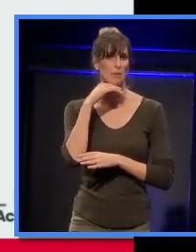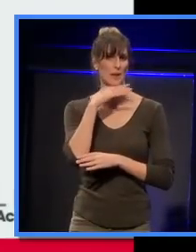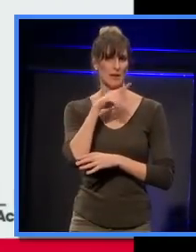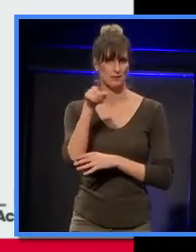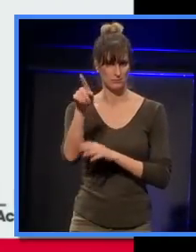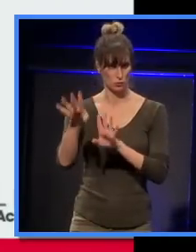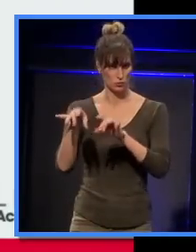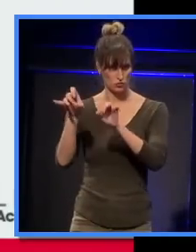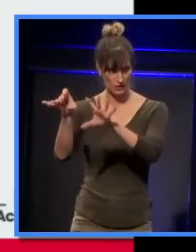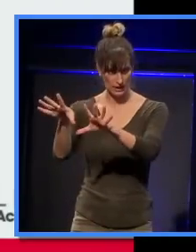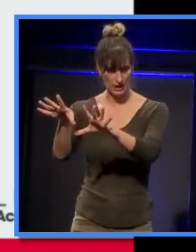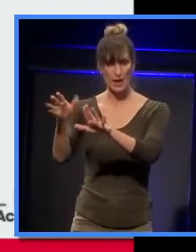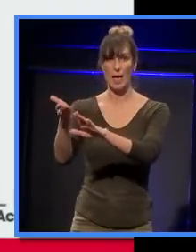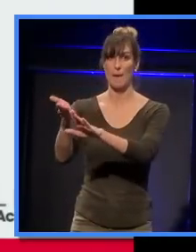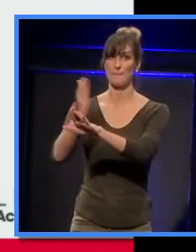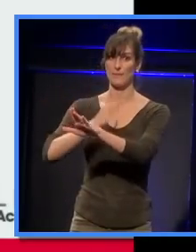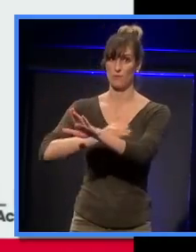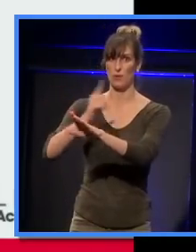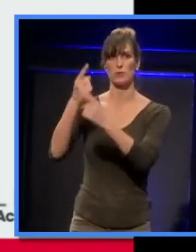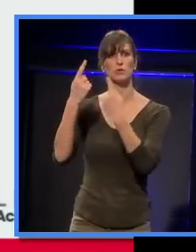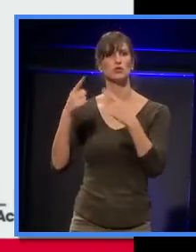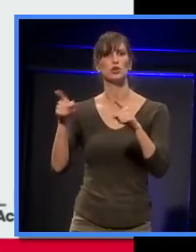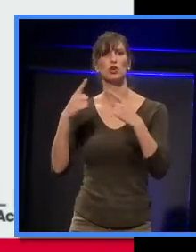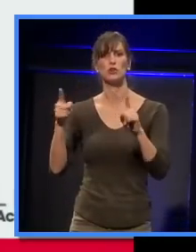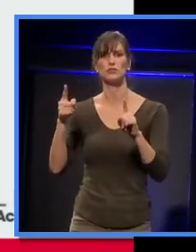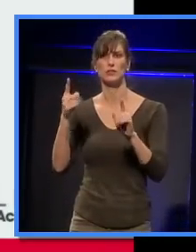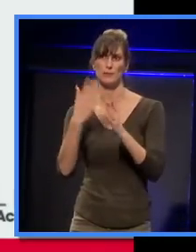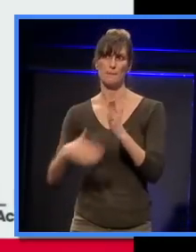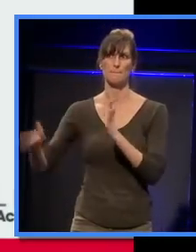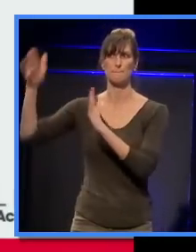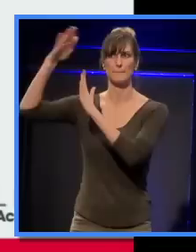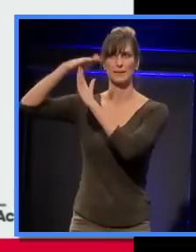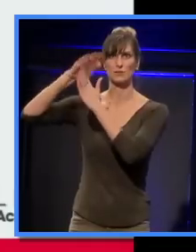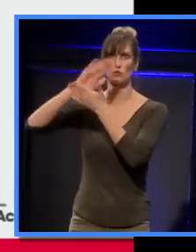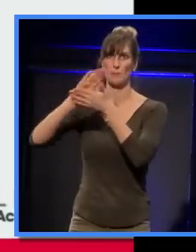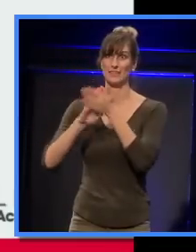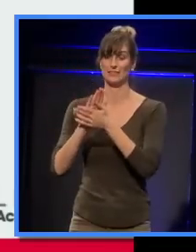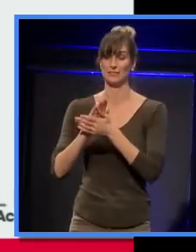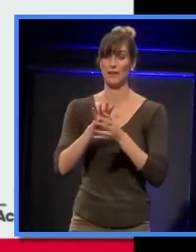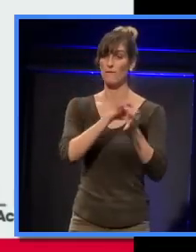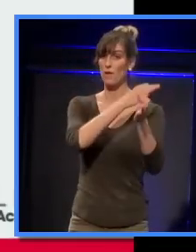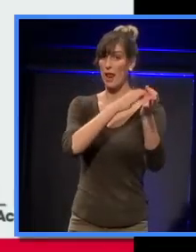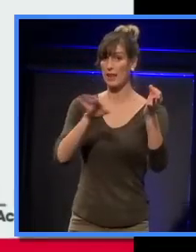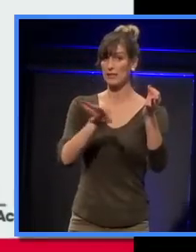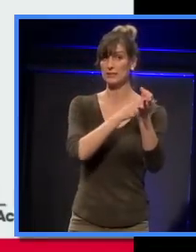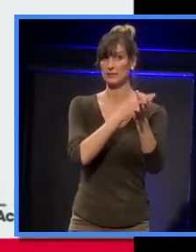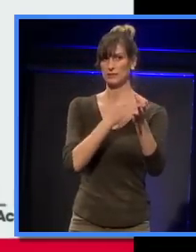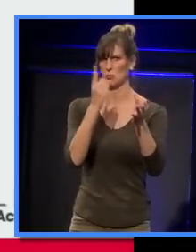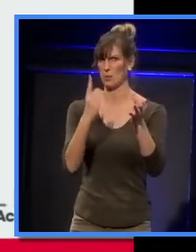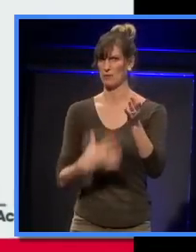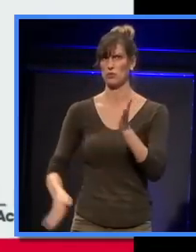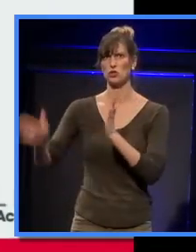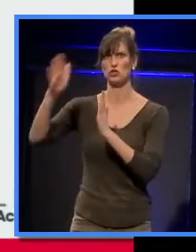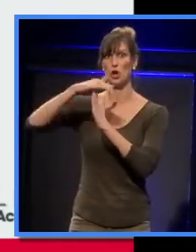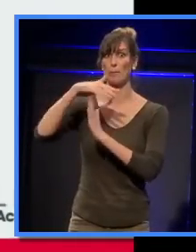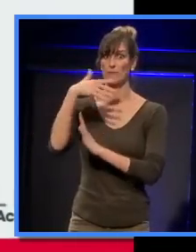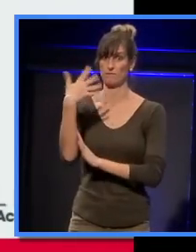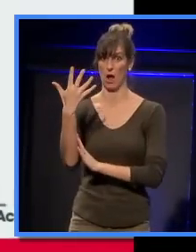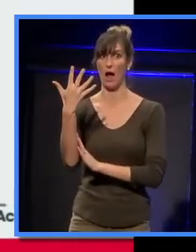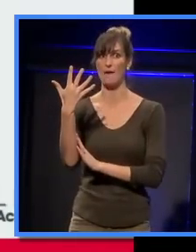concert master for the Melbourne Symphony Orchestra. So, he's one of the top five violinists in Australia. And he decided he preferred